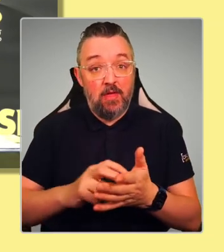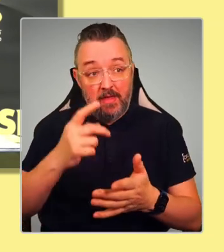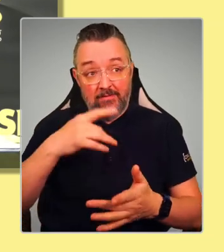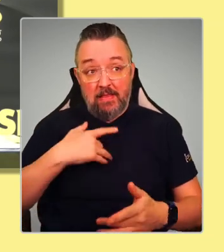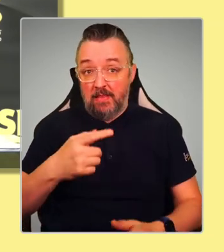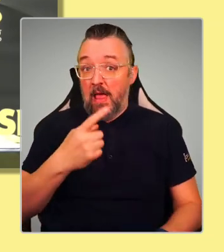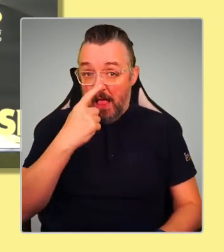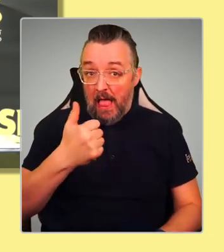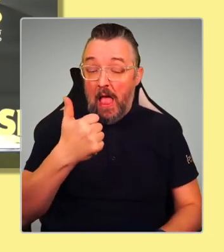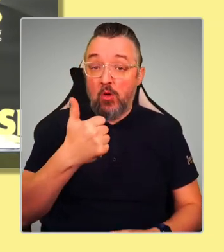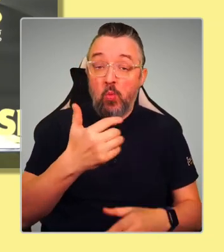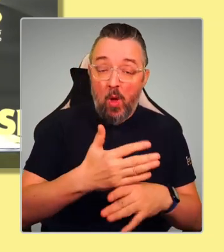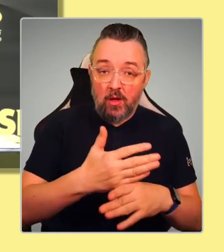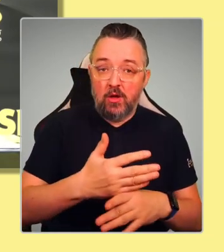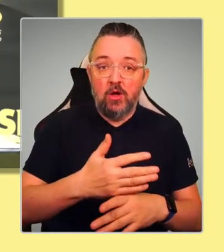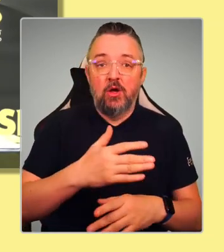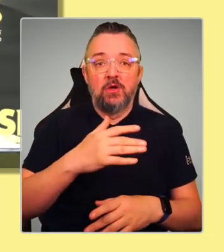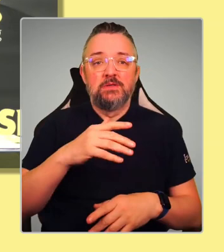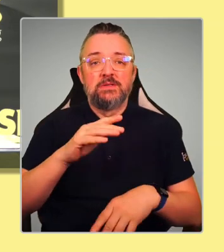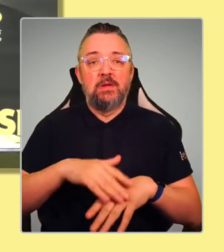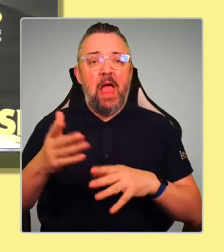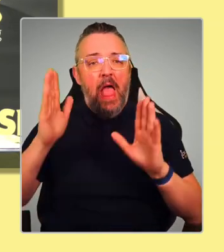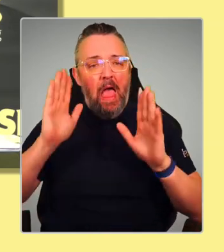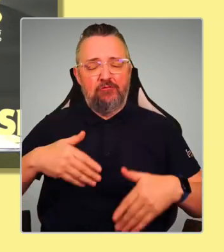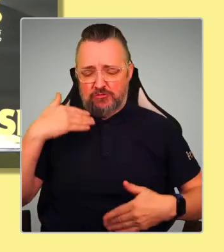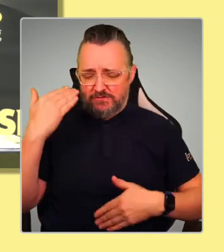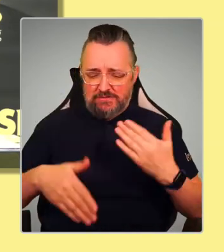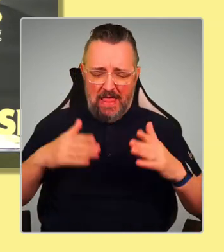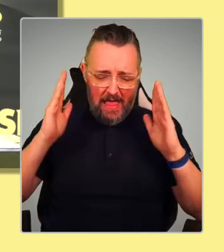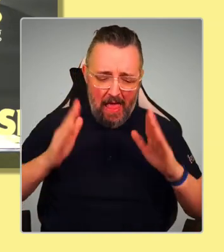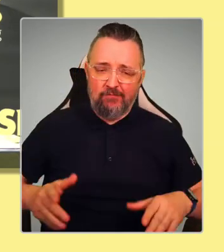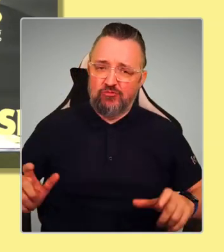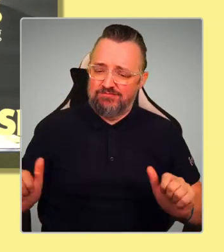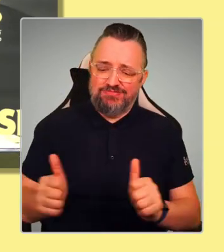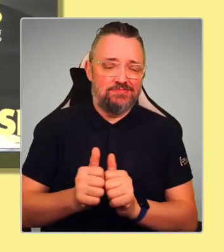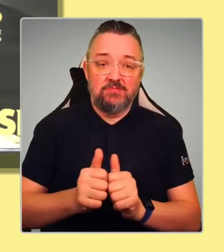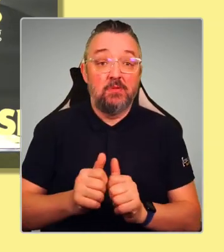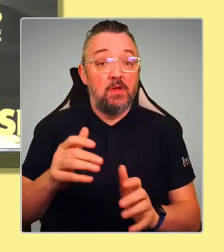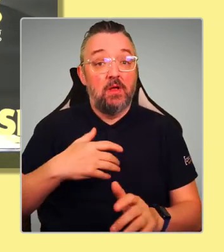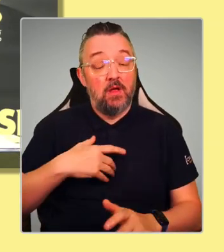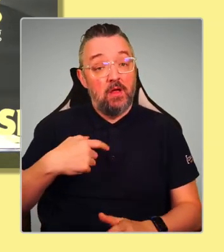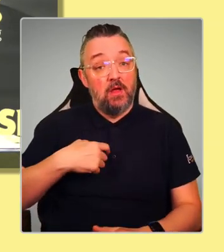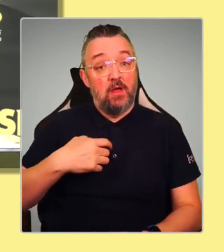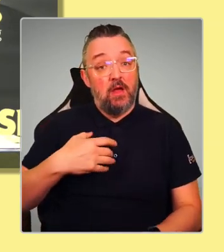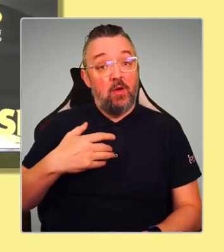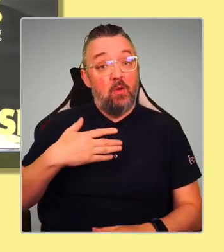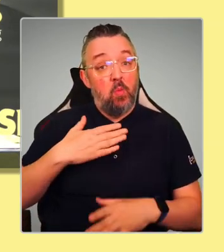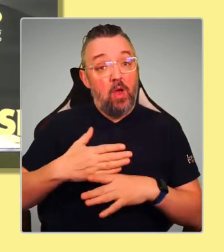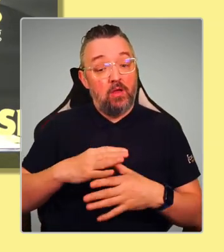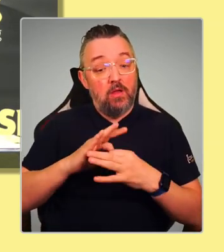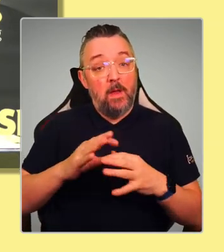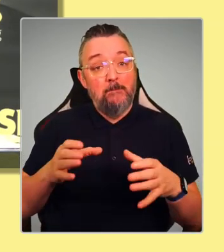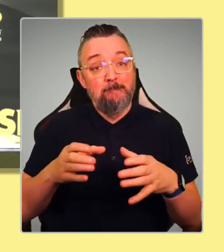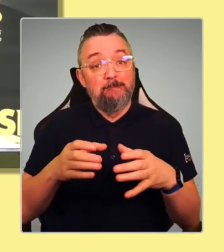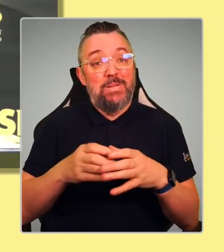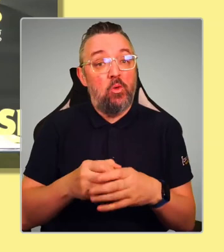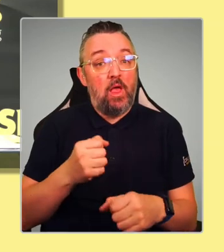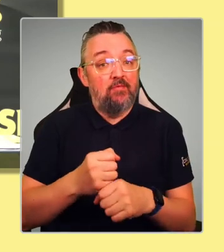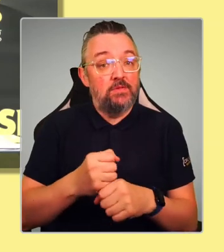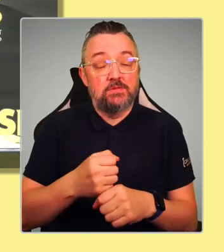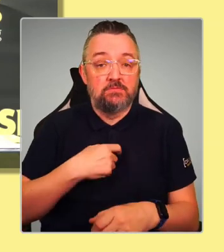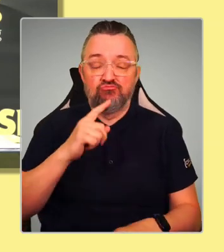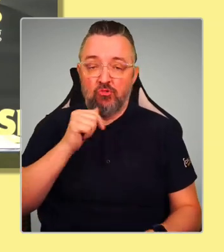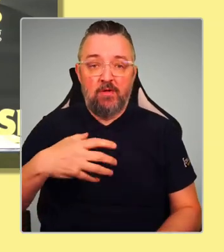but not at any cost at all. So I'm not afraid of operating in a minority government. If it comes to that, I'd be up for that